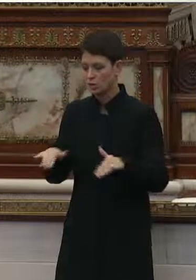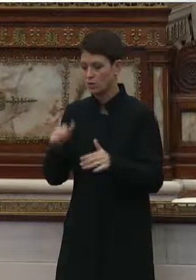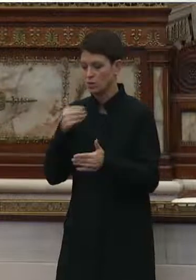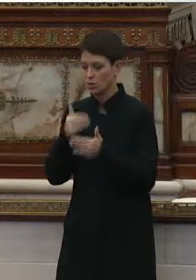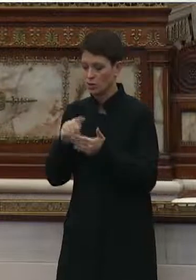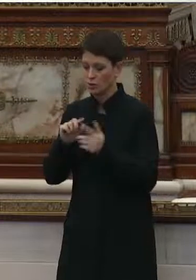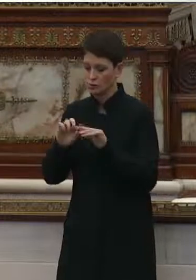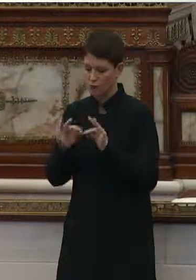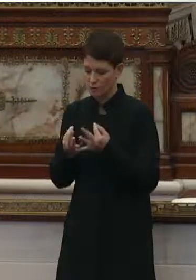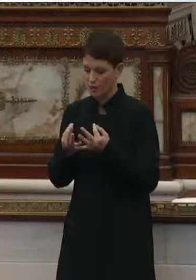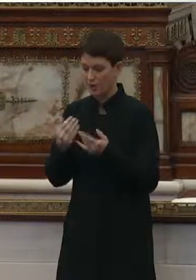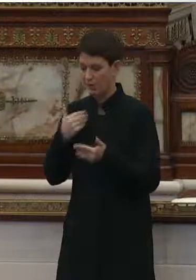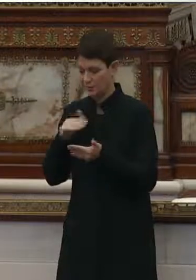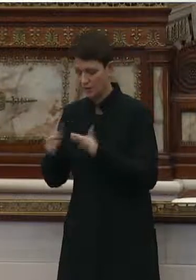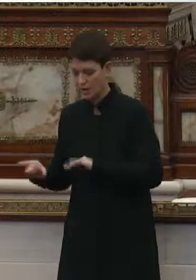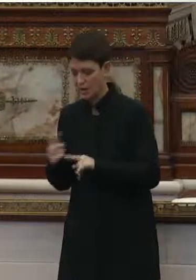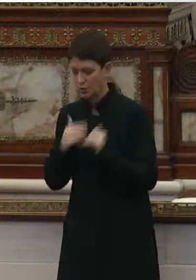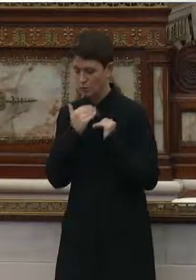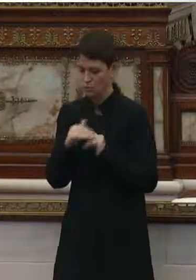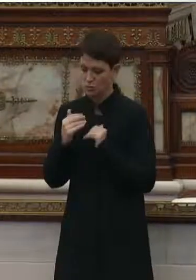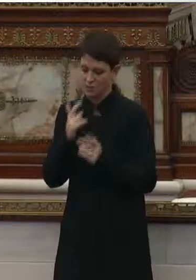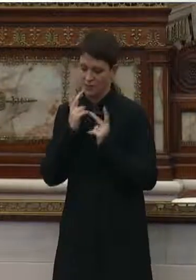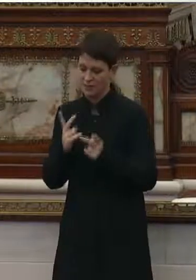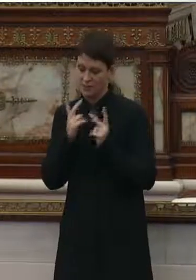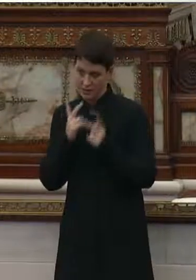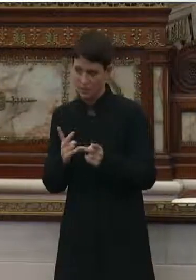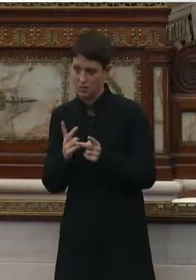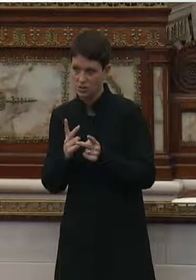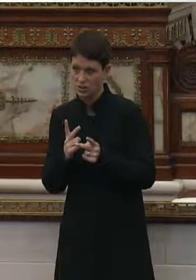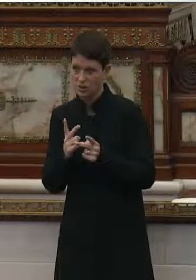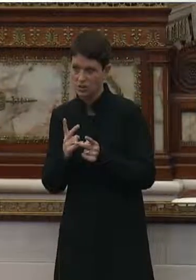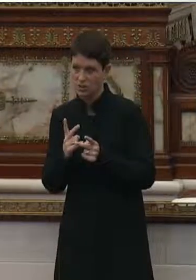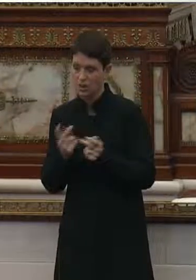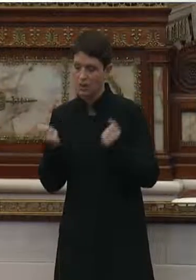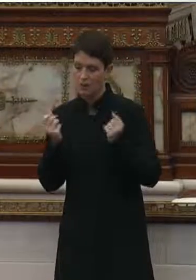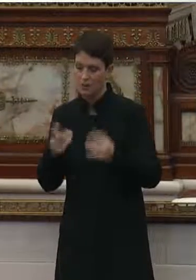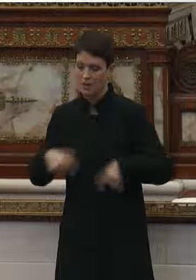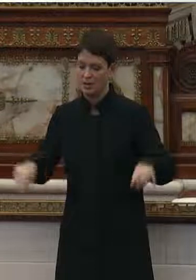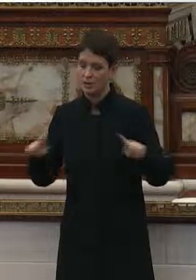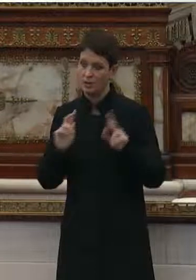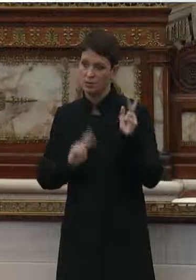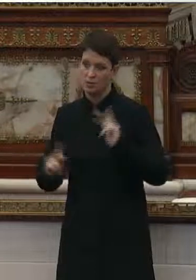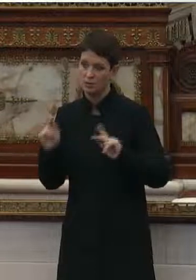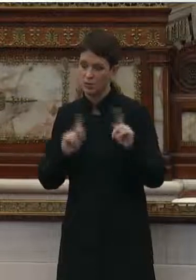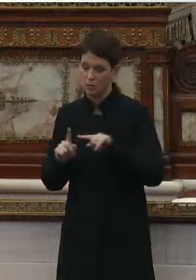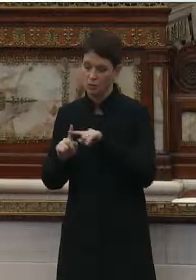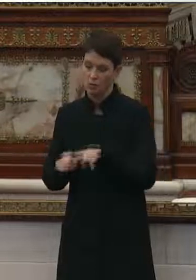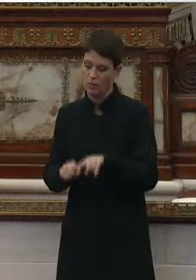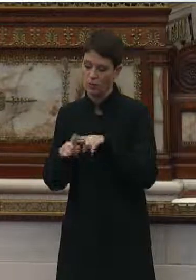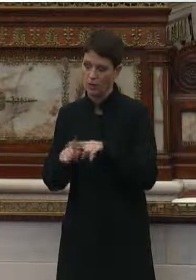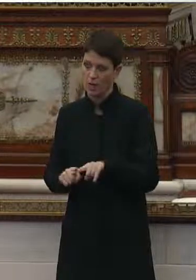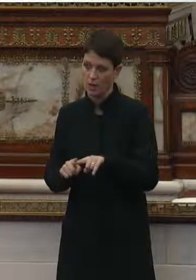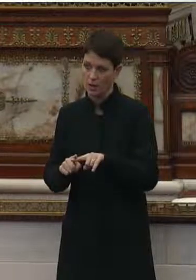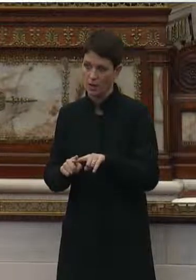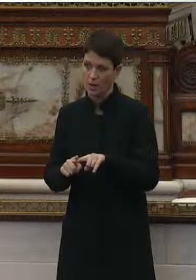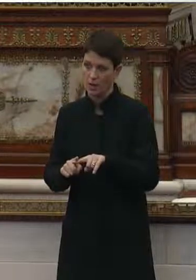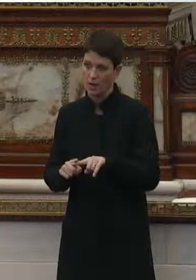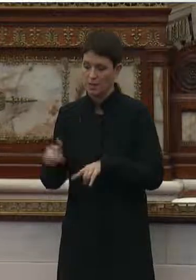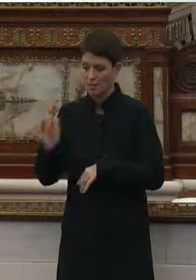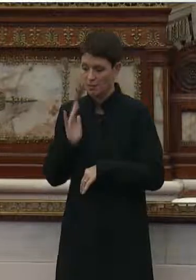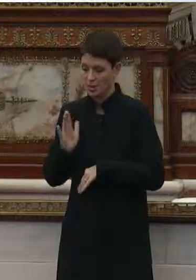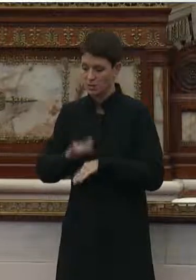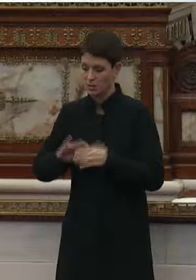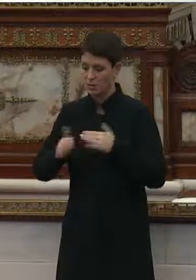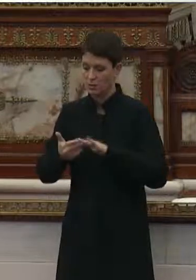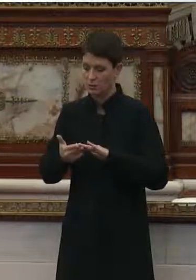relatives, or those for whom we've restricted visitation. Many of these individuals relied successfully in the past on